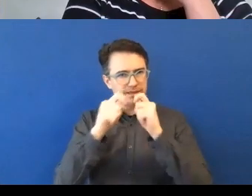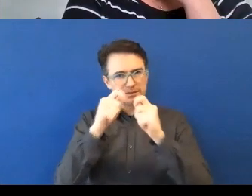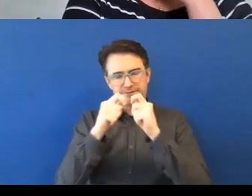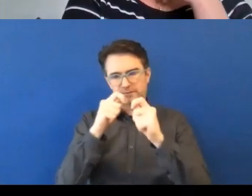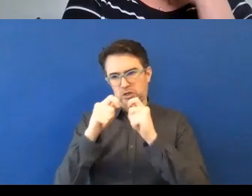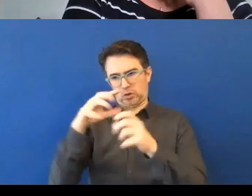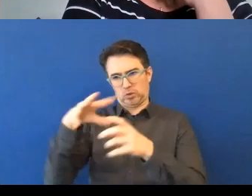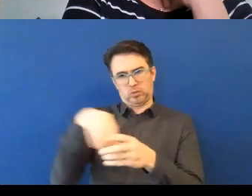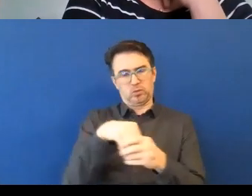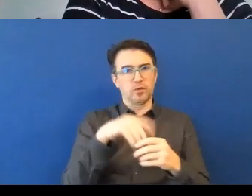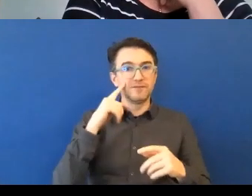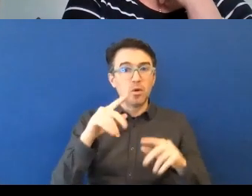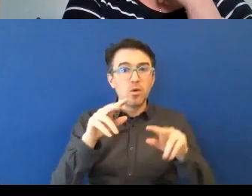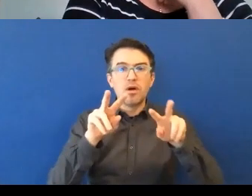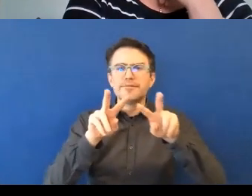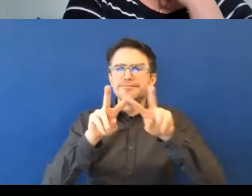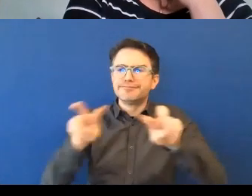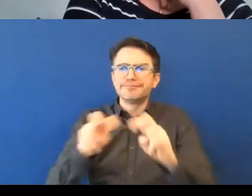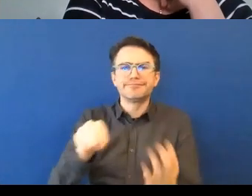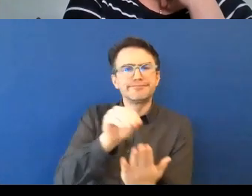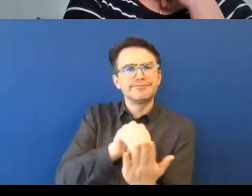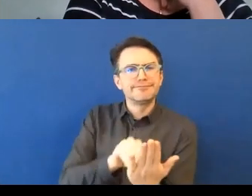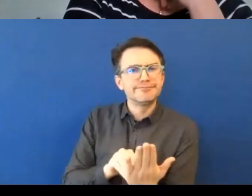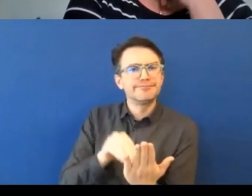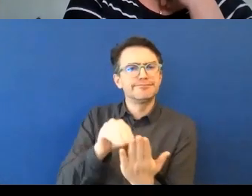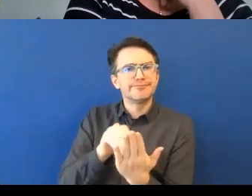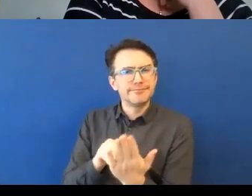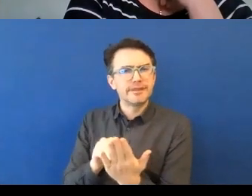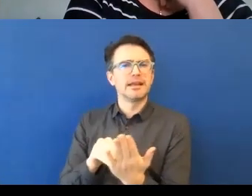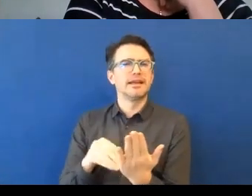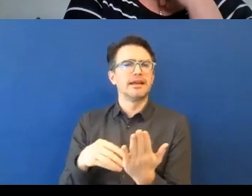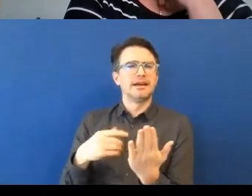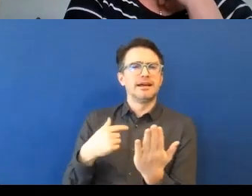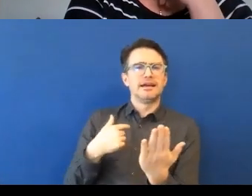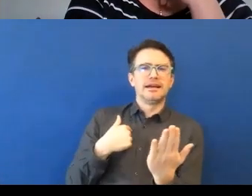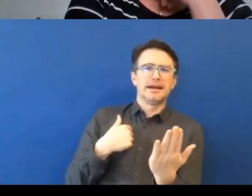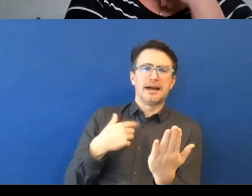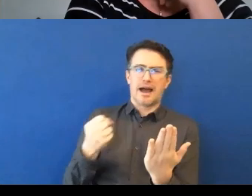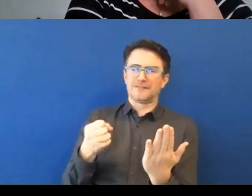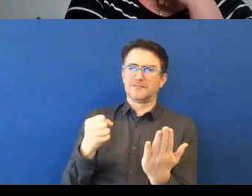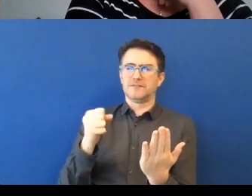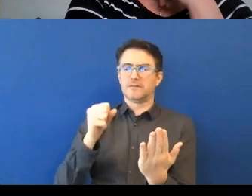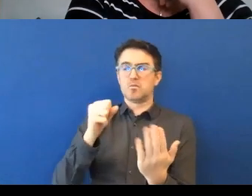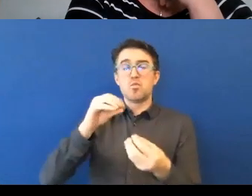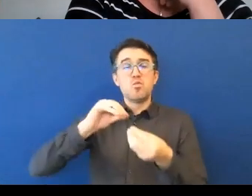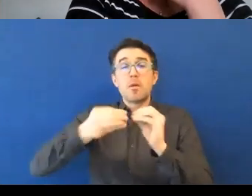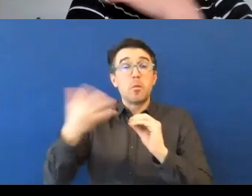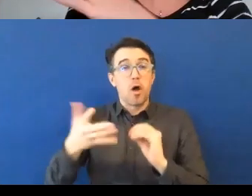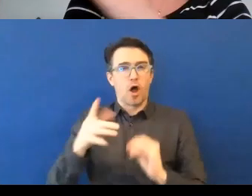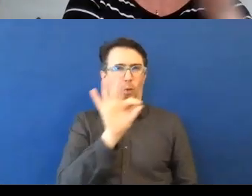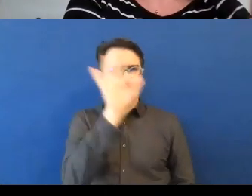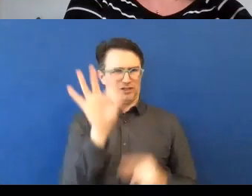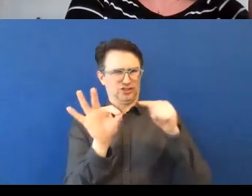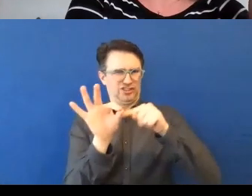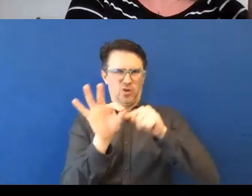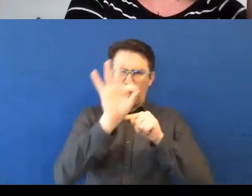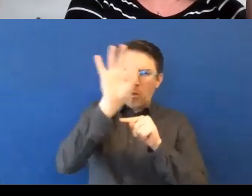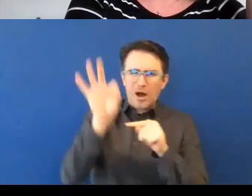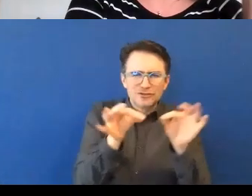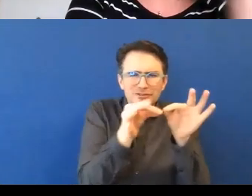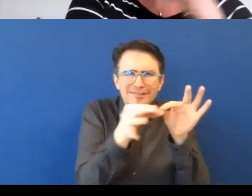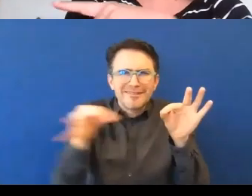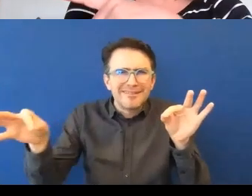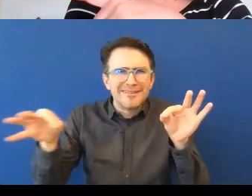disclosure. So you're having people come in on a program where they're automatically disclosing to anyone else in the